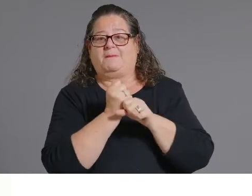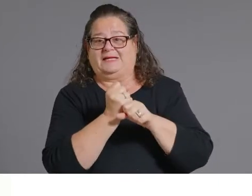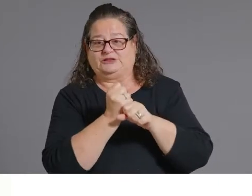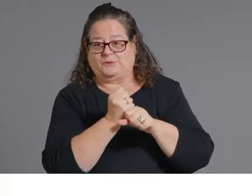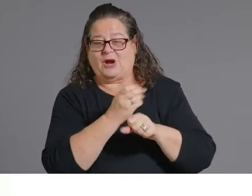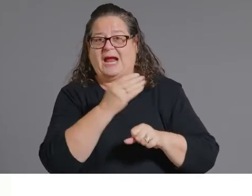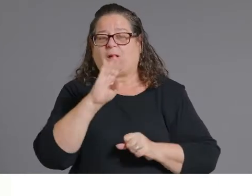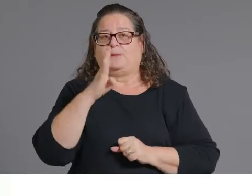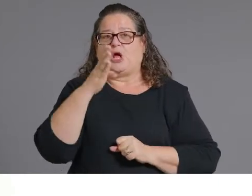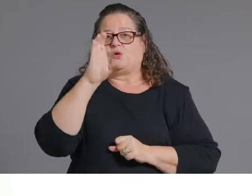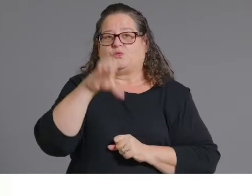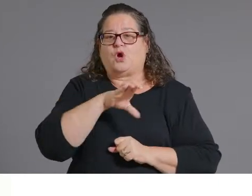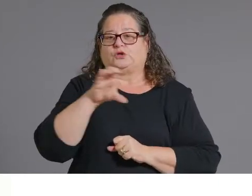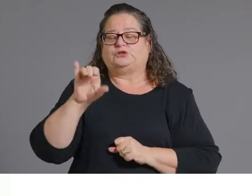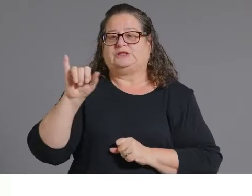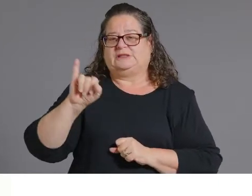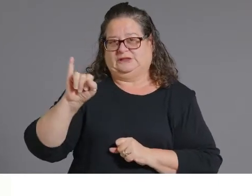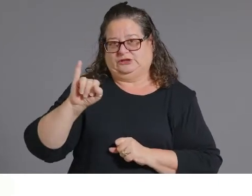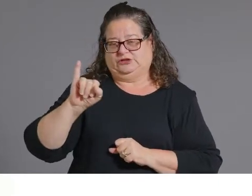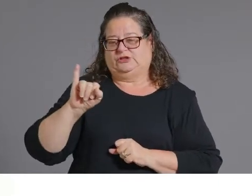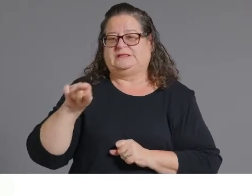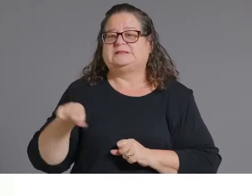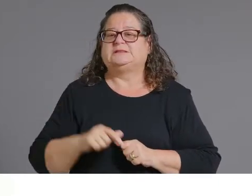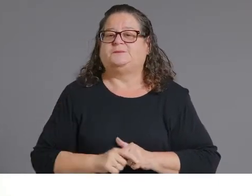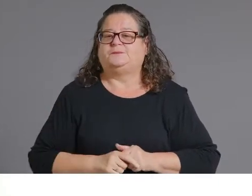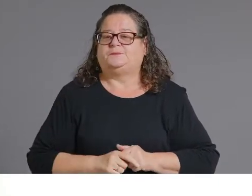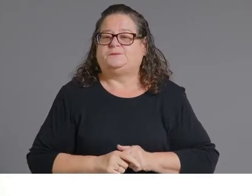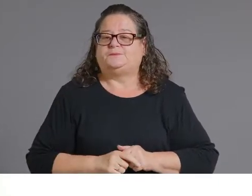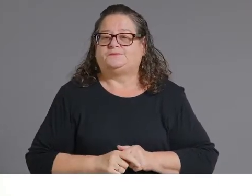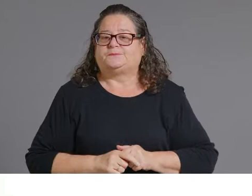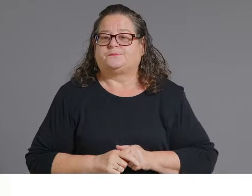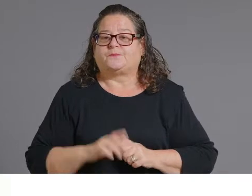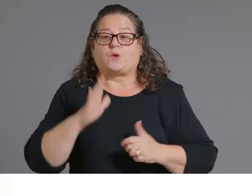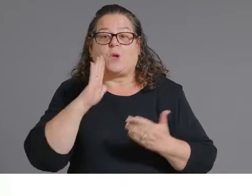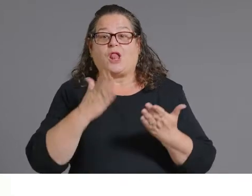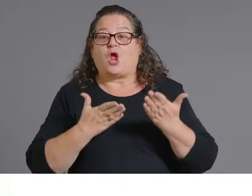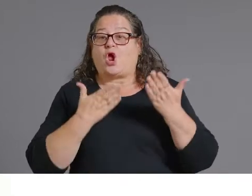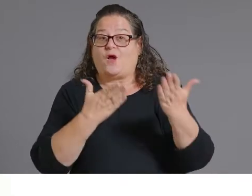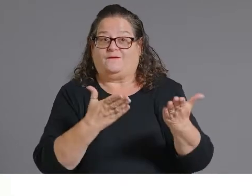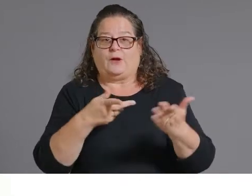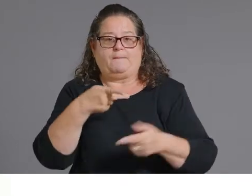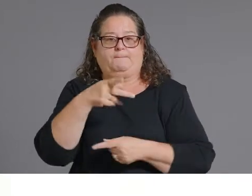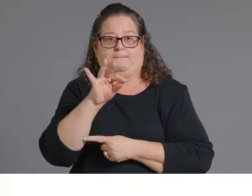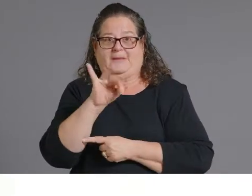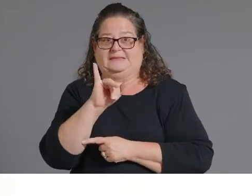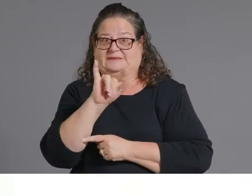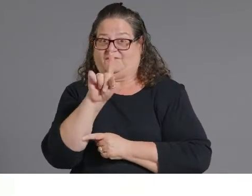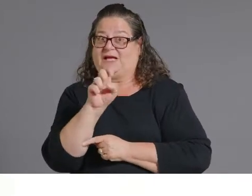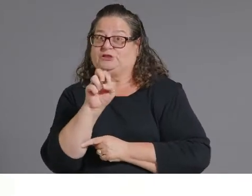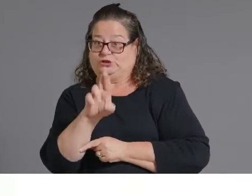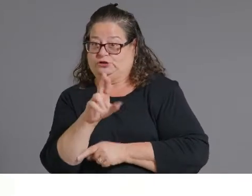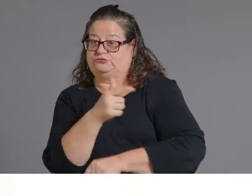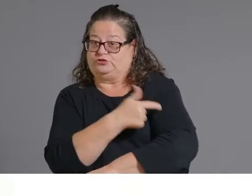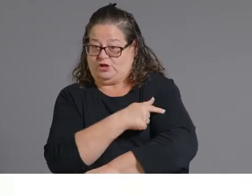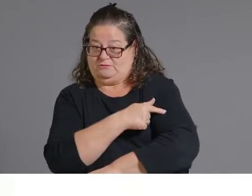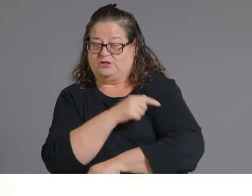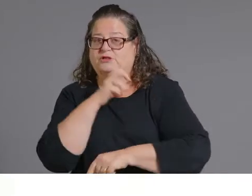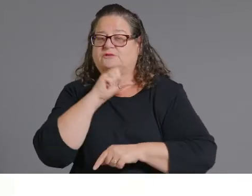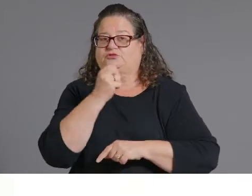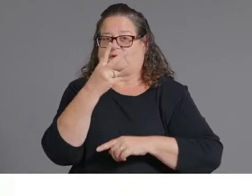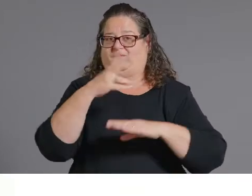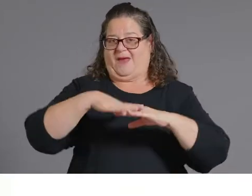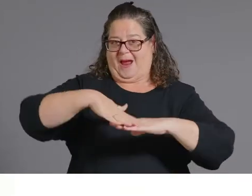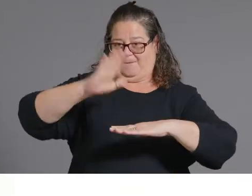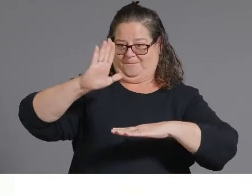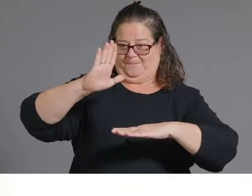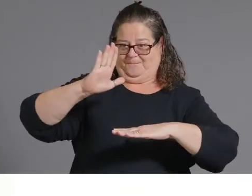This will be an event that offers Pfizer vaccination for ages 12 and up. Participating families